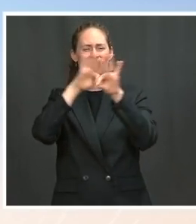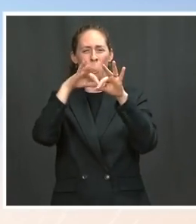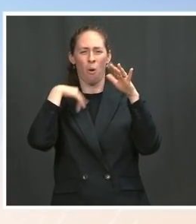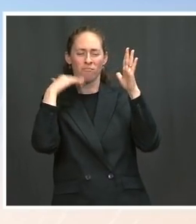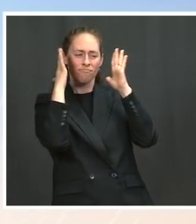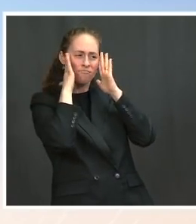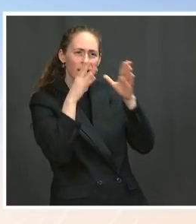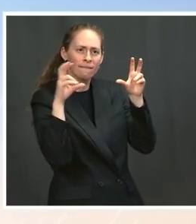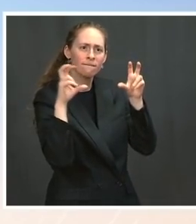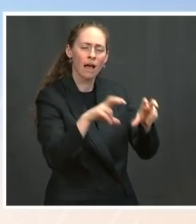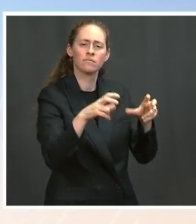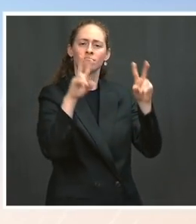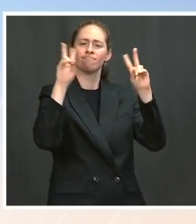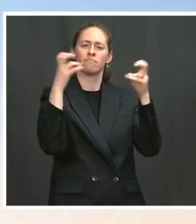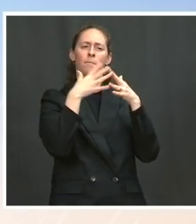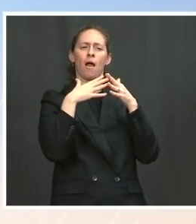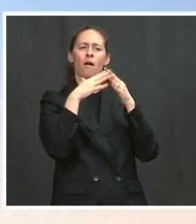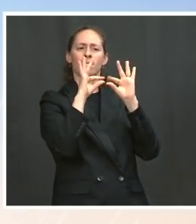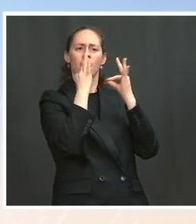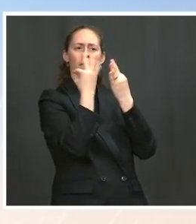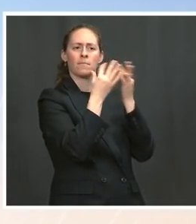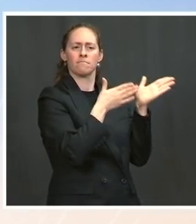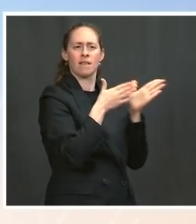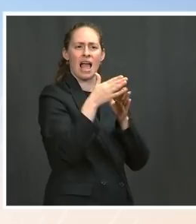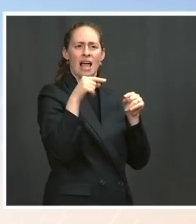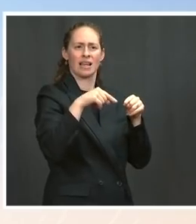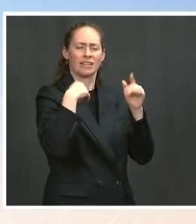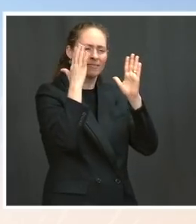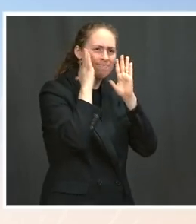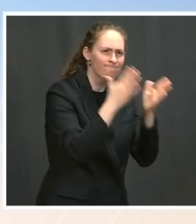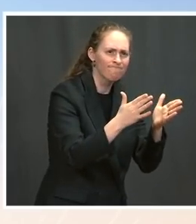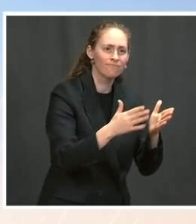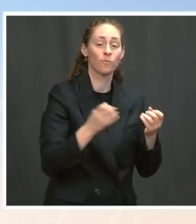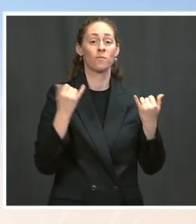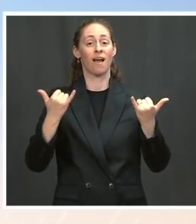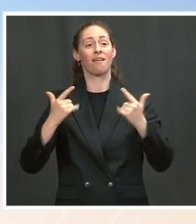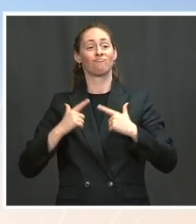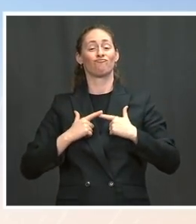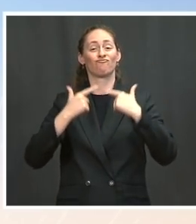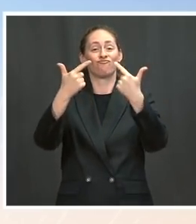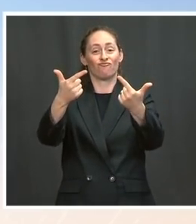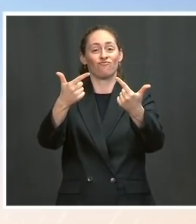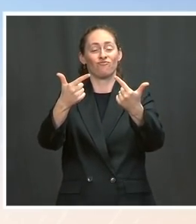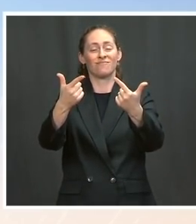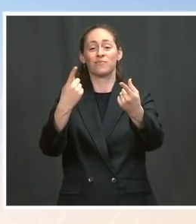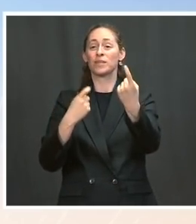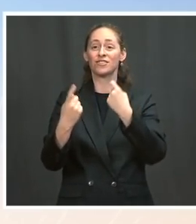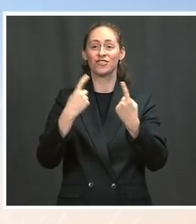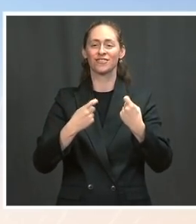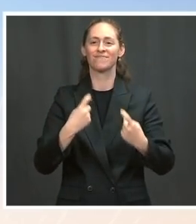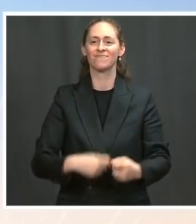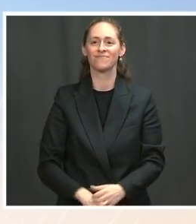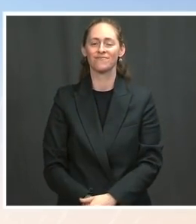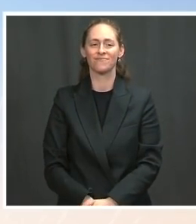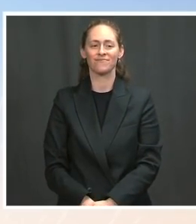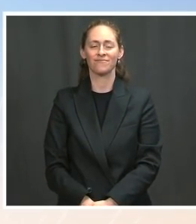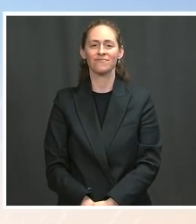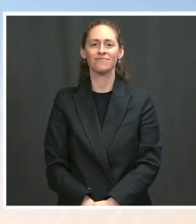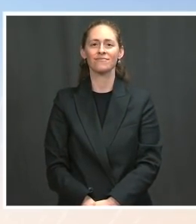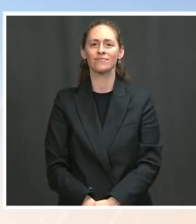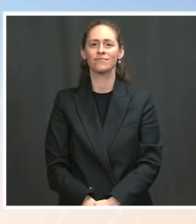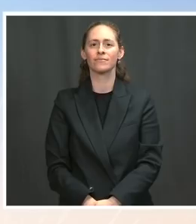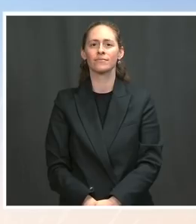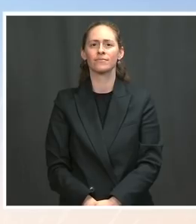hopeful we will. Let me stop there, and I'd be glad to take some questions. The So, President Biden